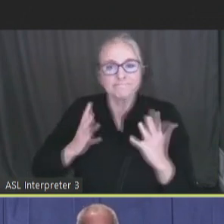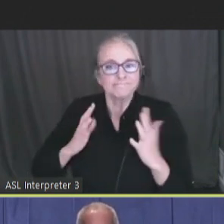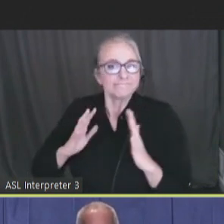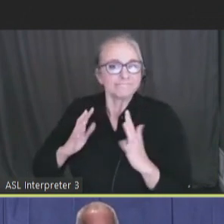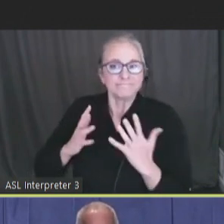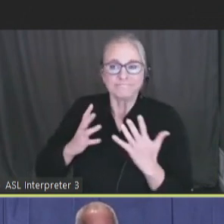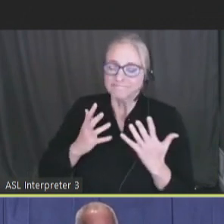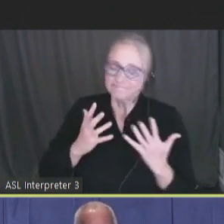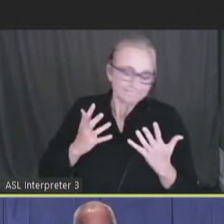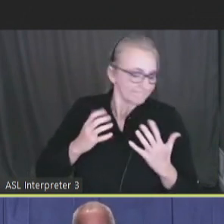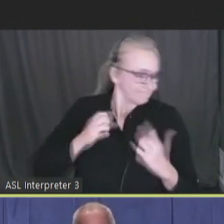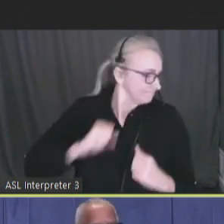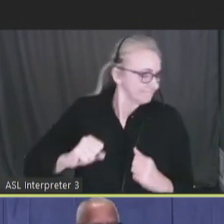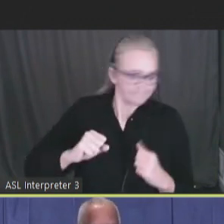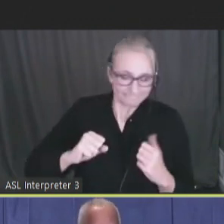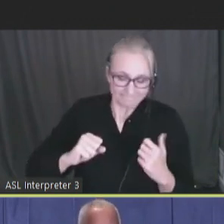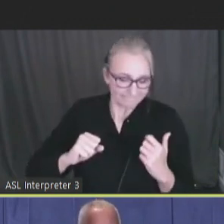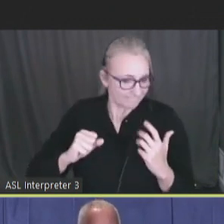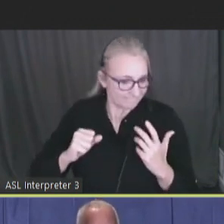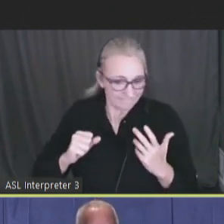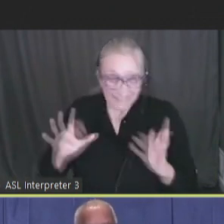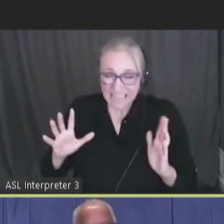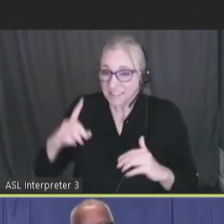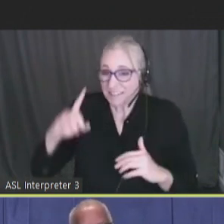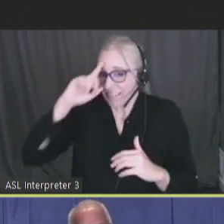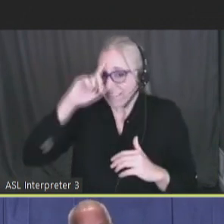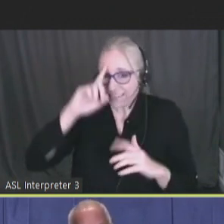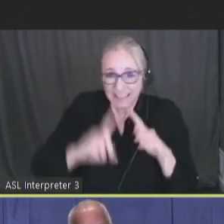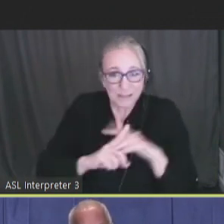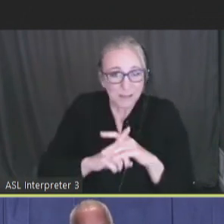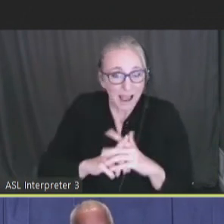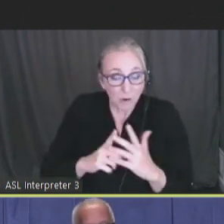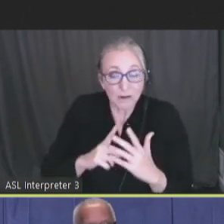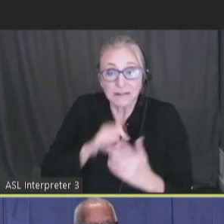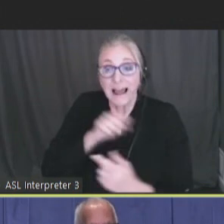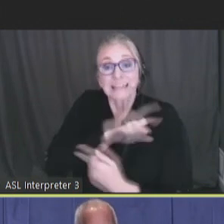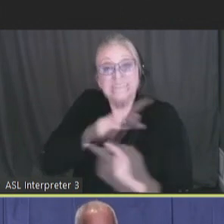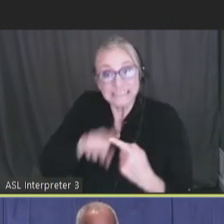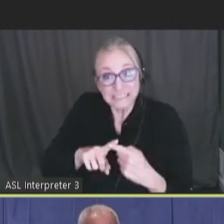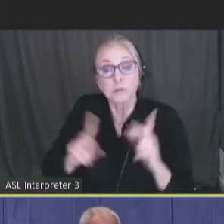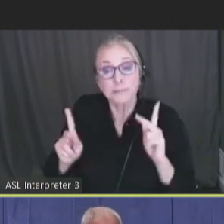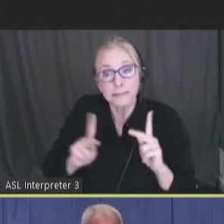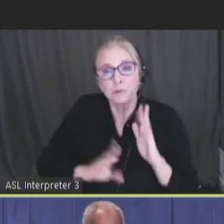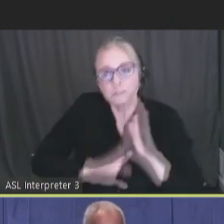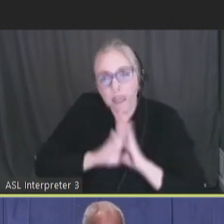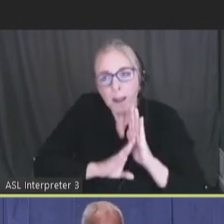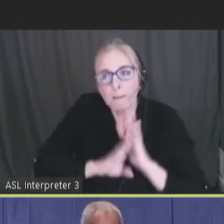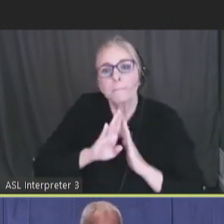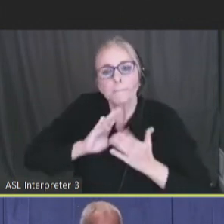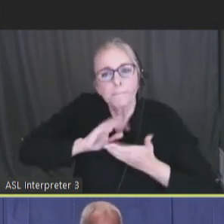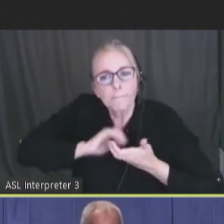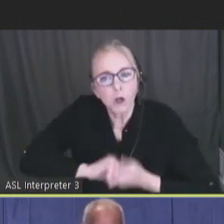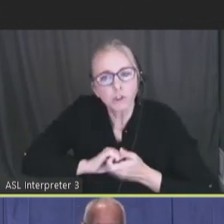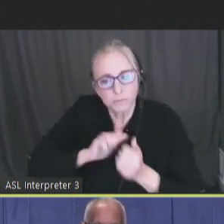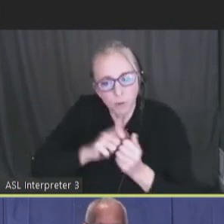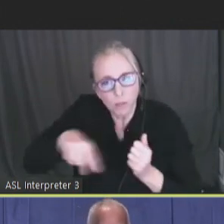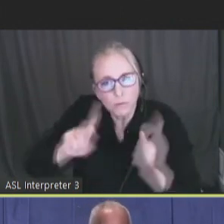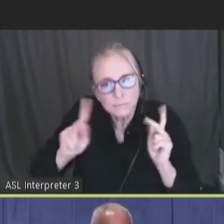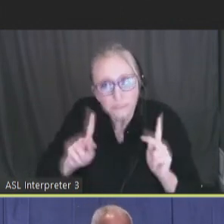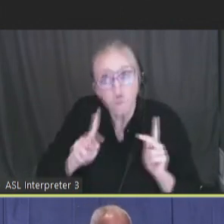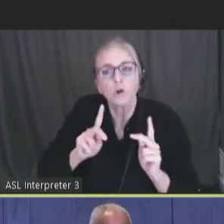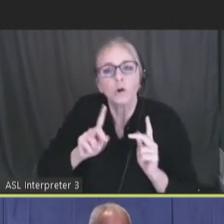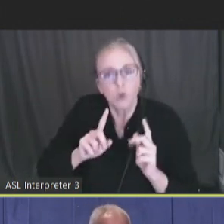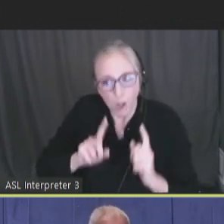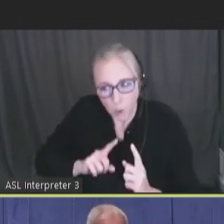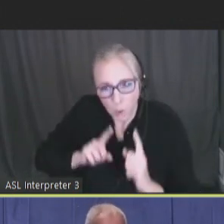just weren't even thinking about it. And it wasn't until our folks developed a partnership with them and went to